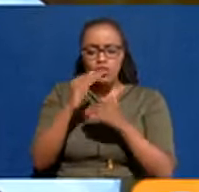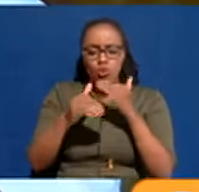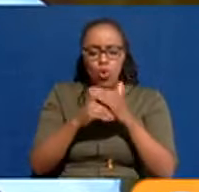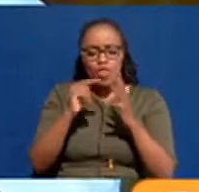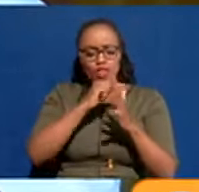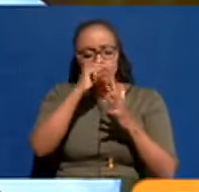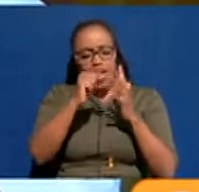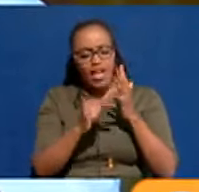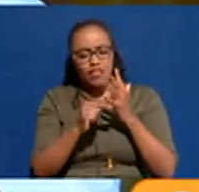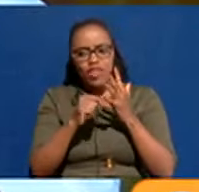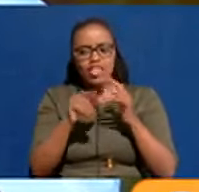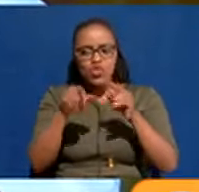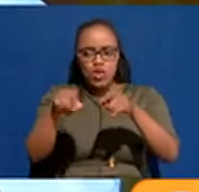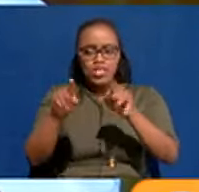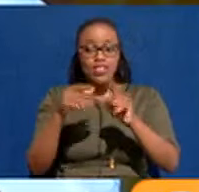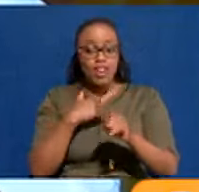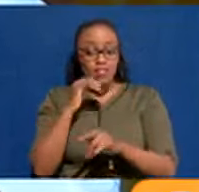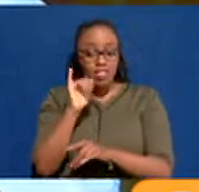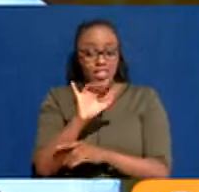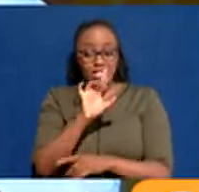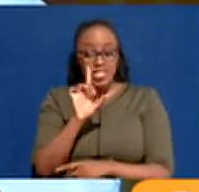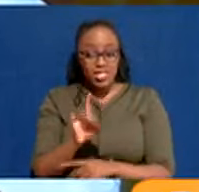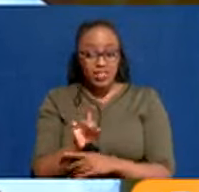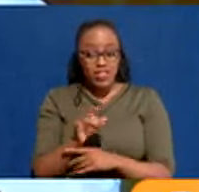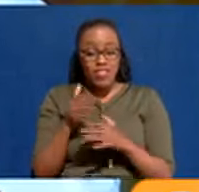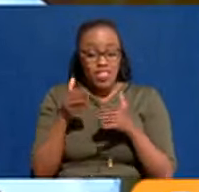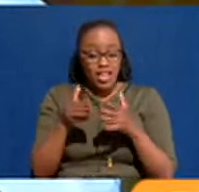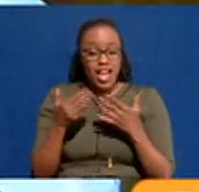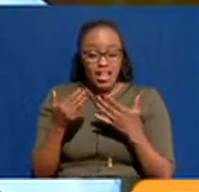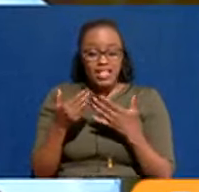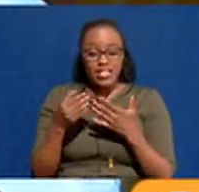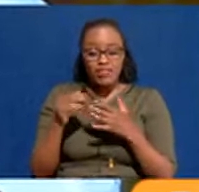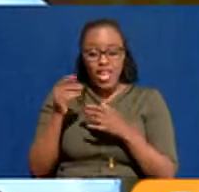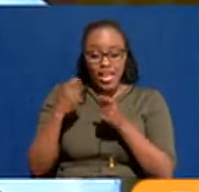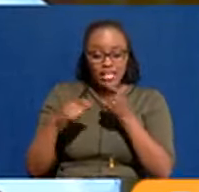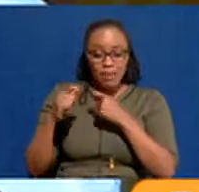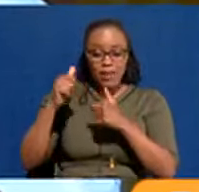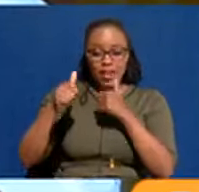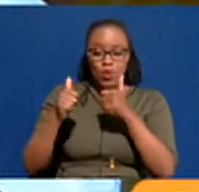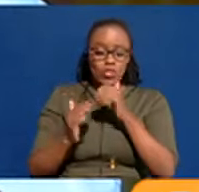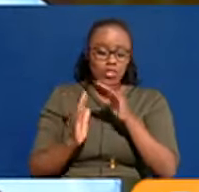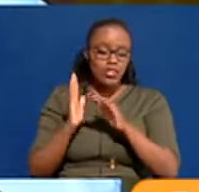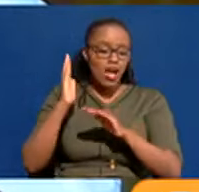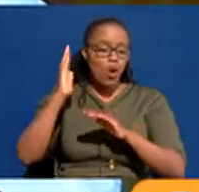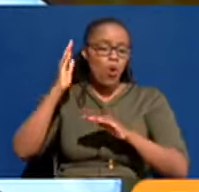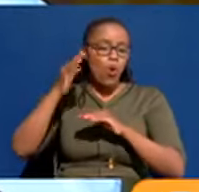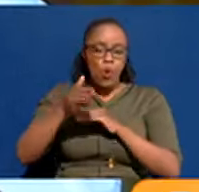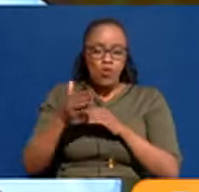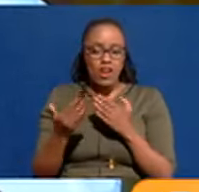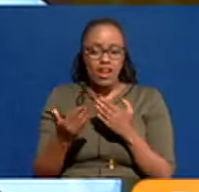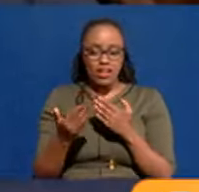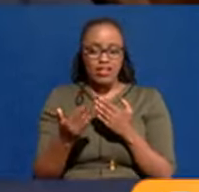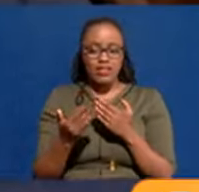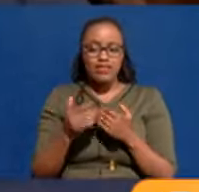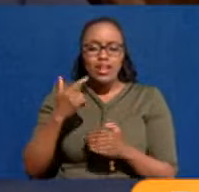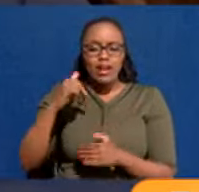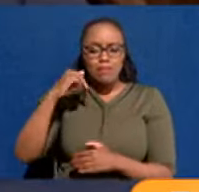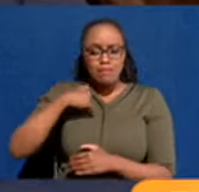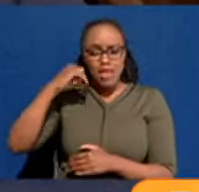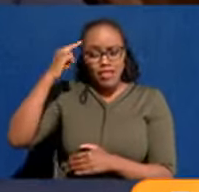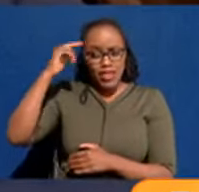boroughs. Because yourselves have a recurrent expenditure that is way beyond what you can handle. I think we can